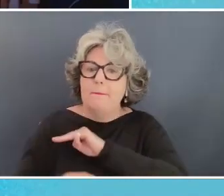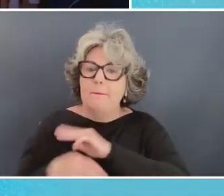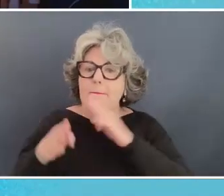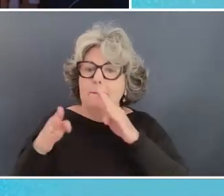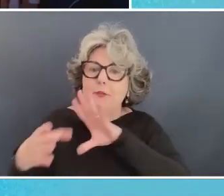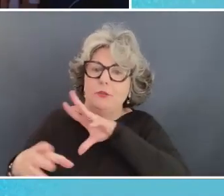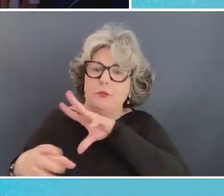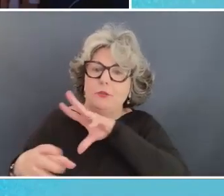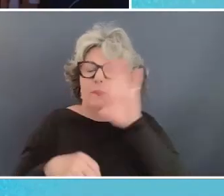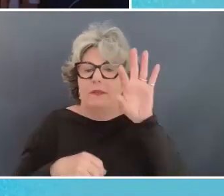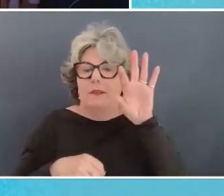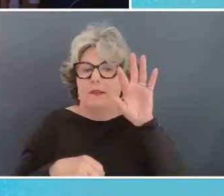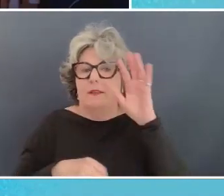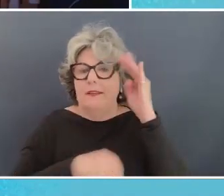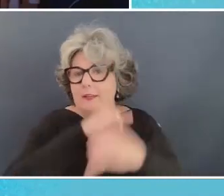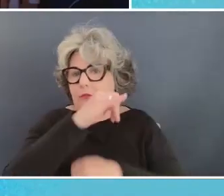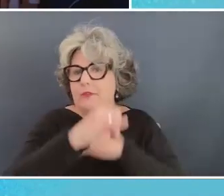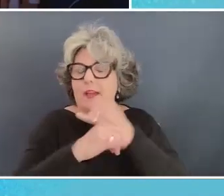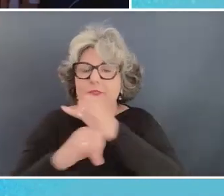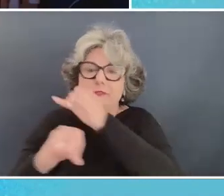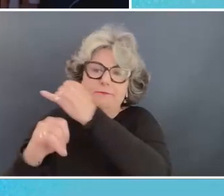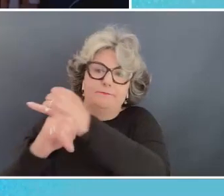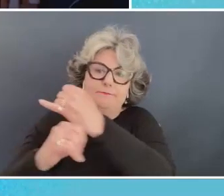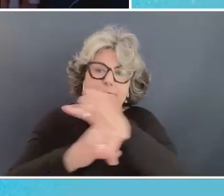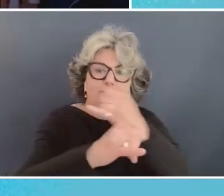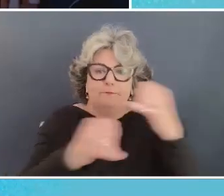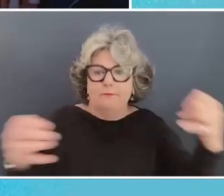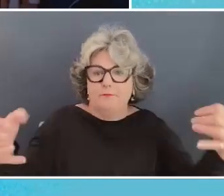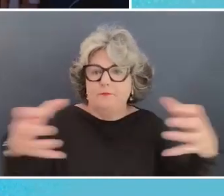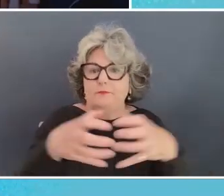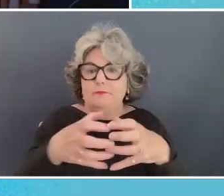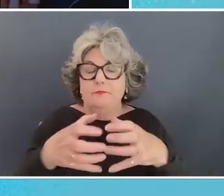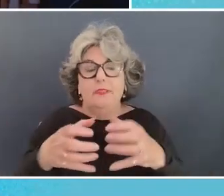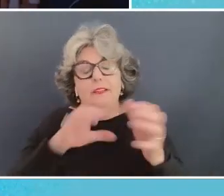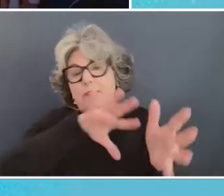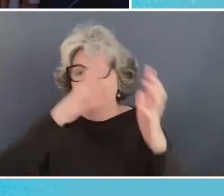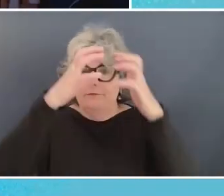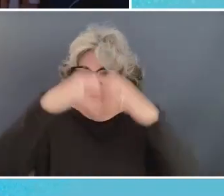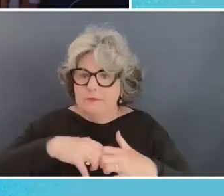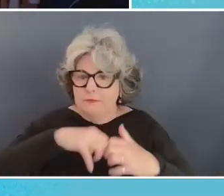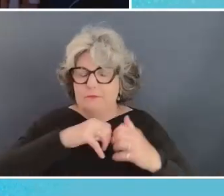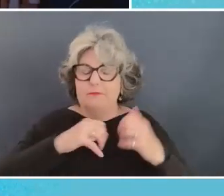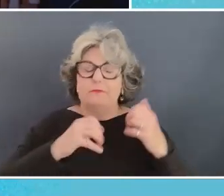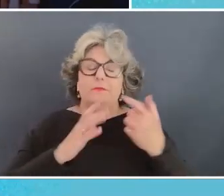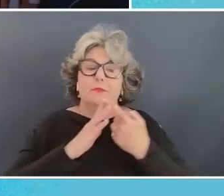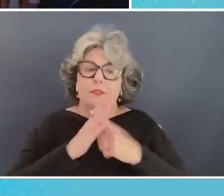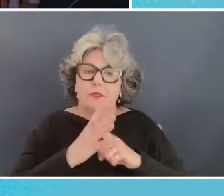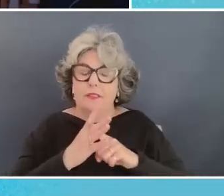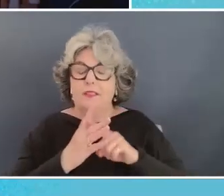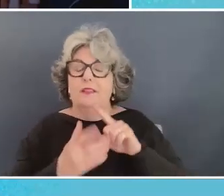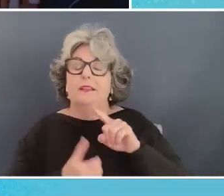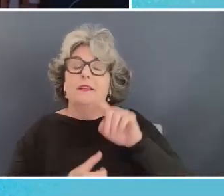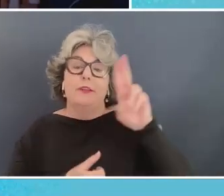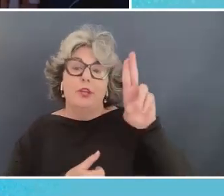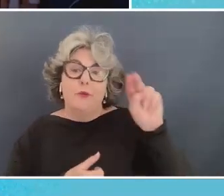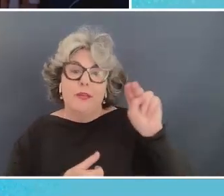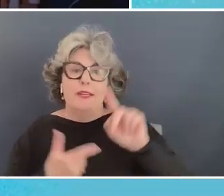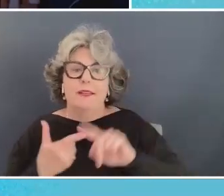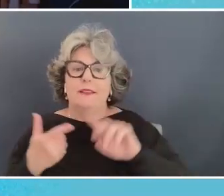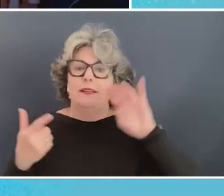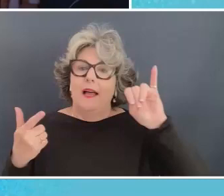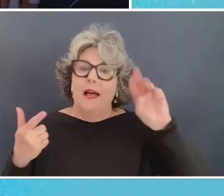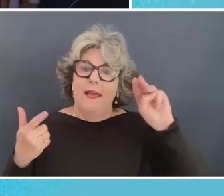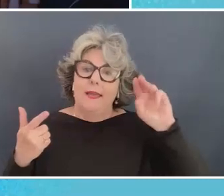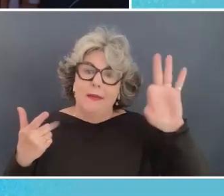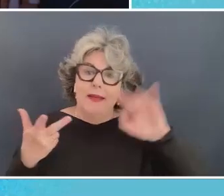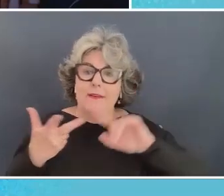the international institutions again unless you just start over with the un and the imf and the world bank which would take us decades